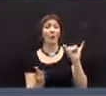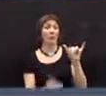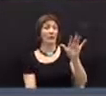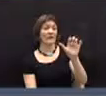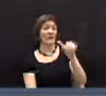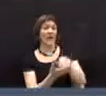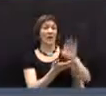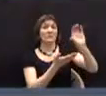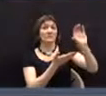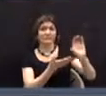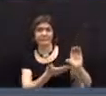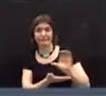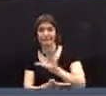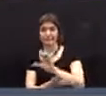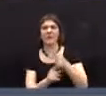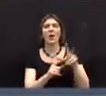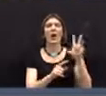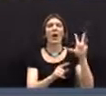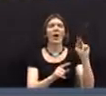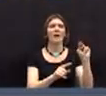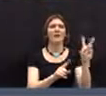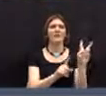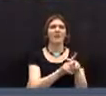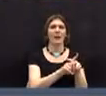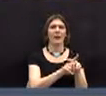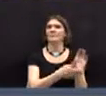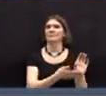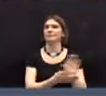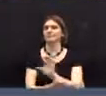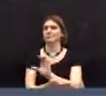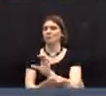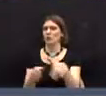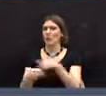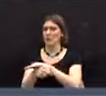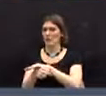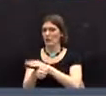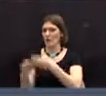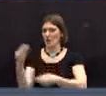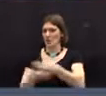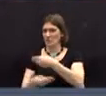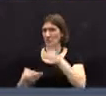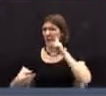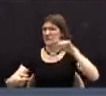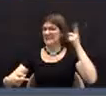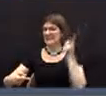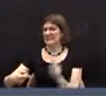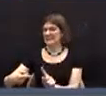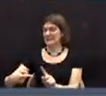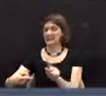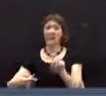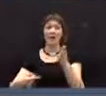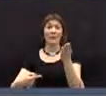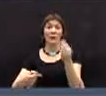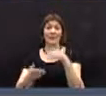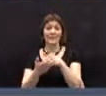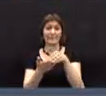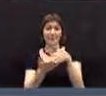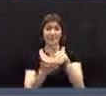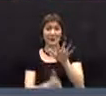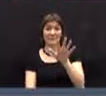$500,000 of the unassigned fund balance to further reduce the budget to $14